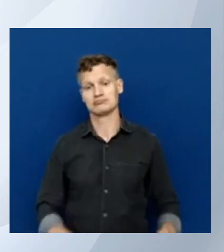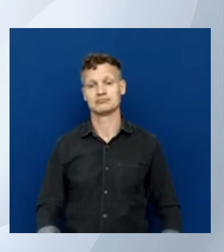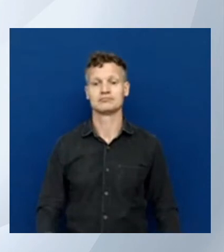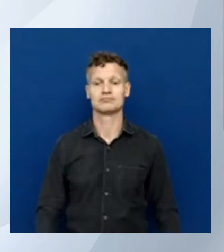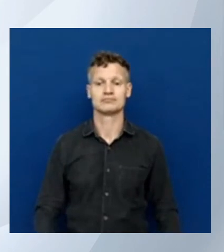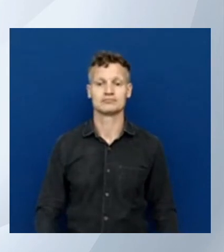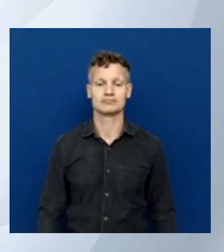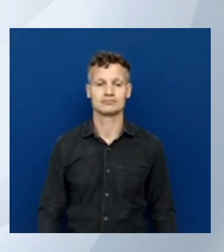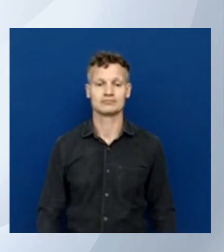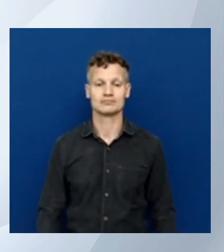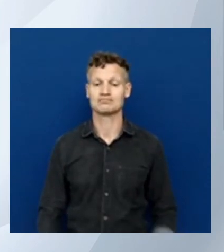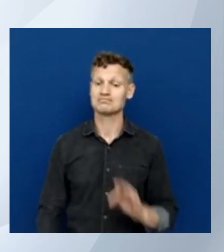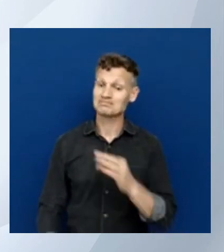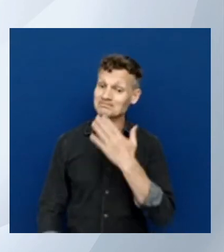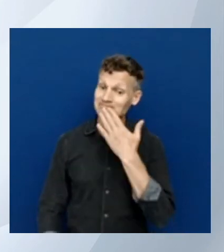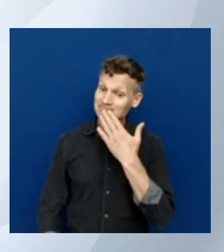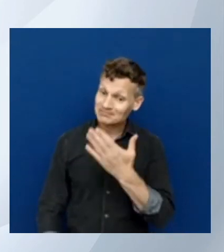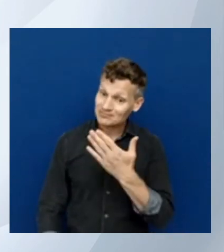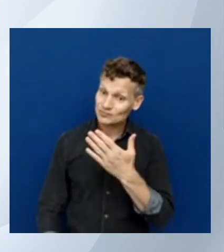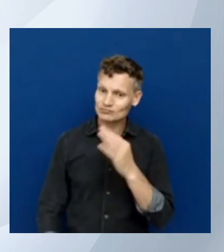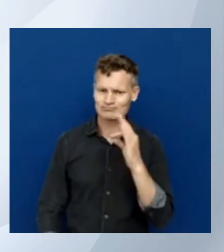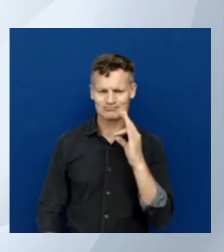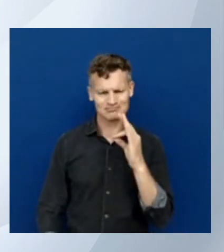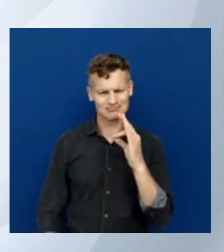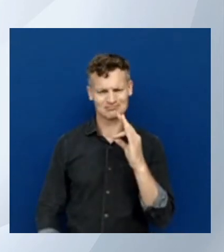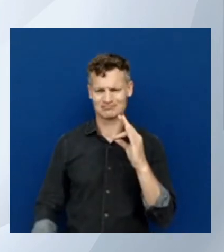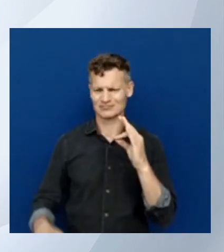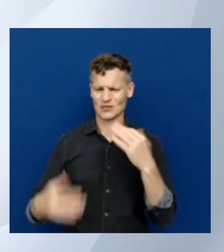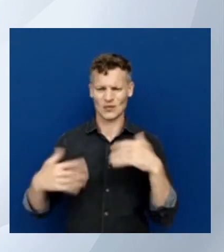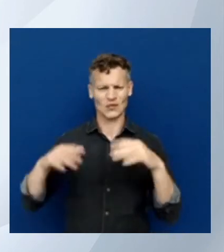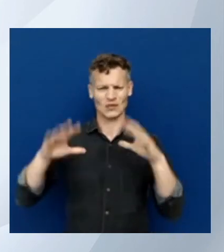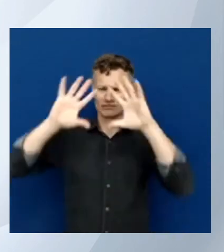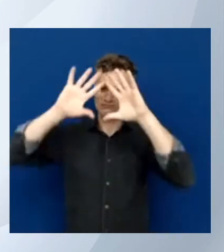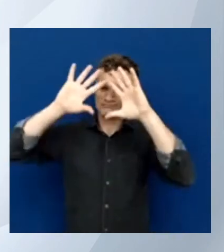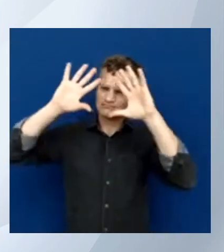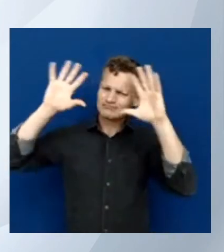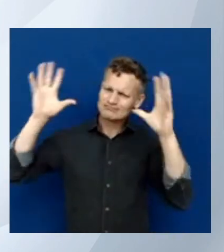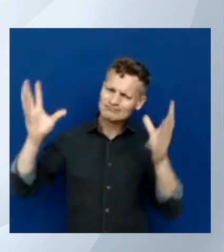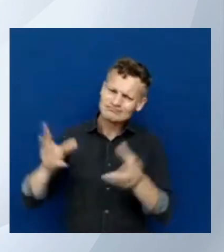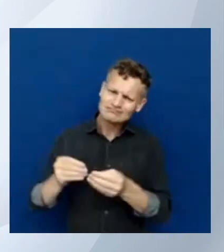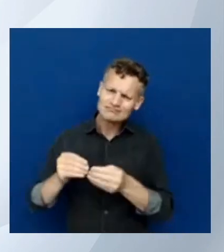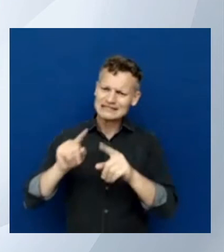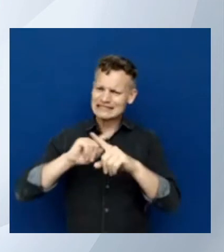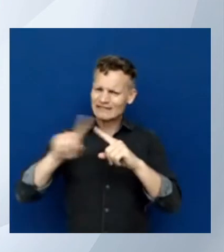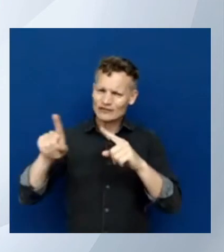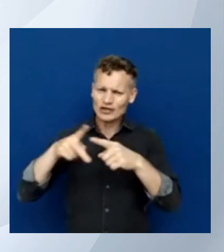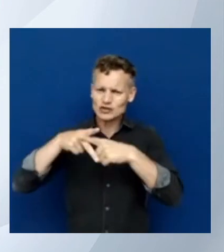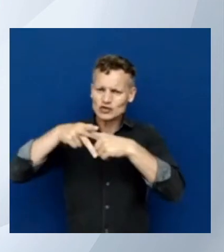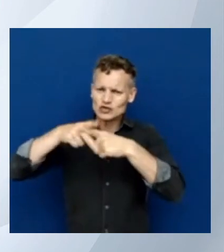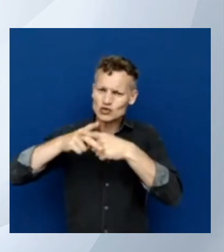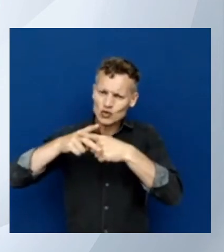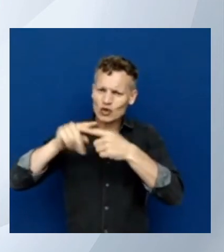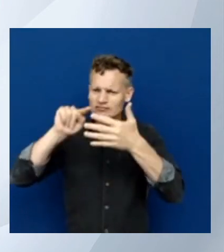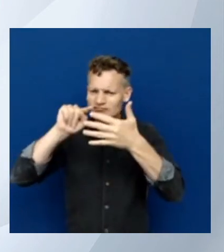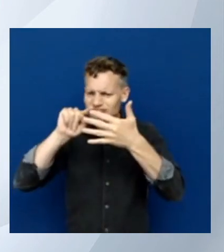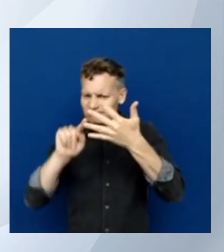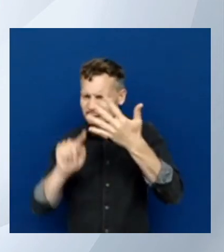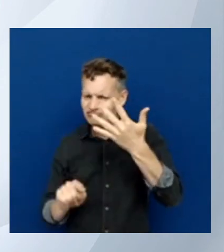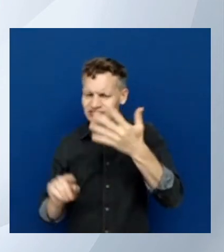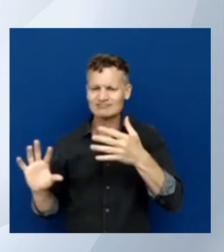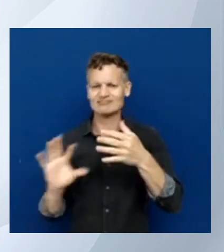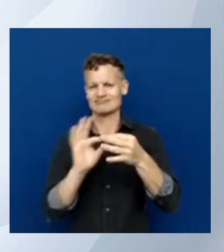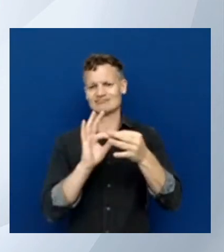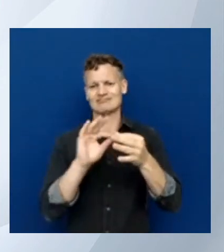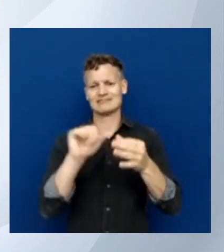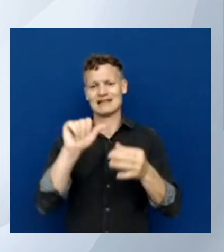very comprehensive overview of all the tools that you can use inside of Azure there were a couple of questions